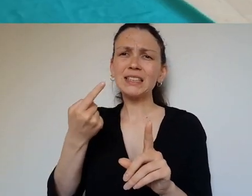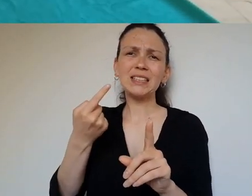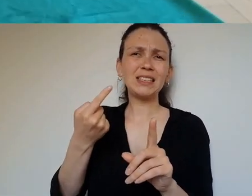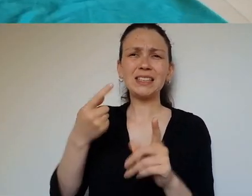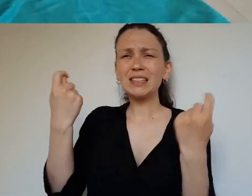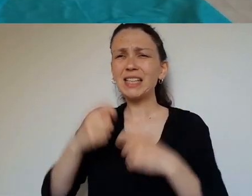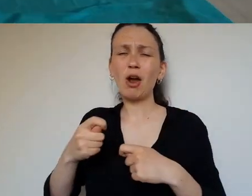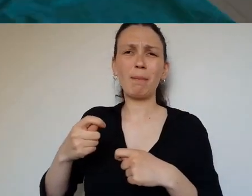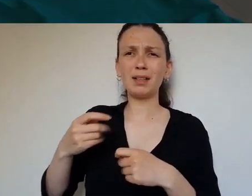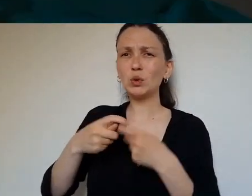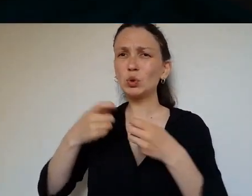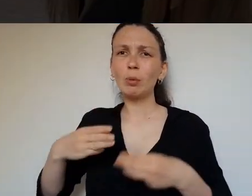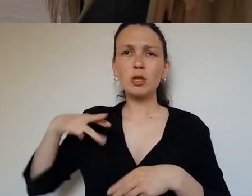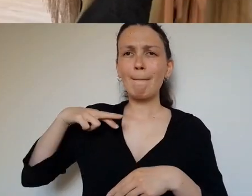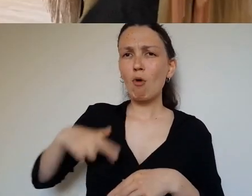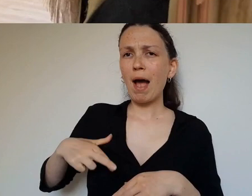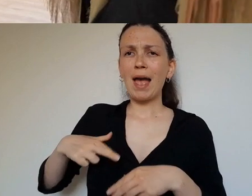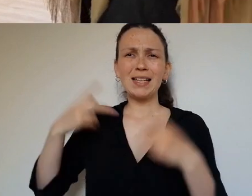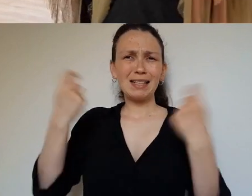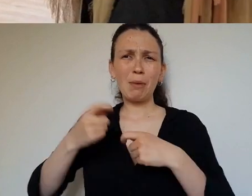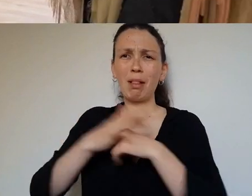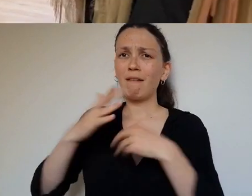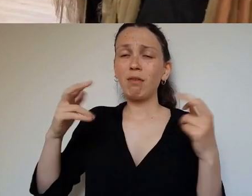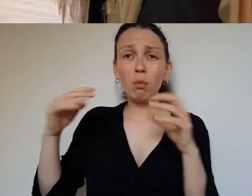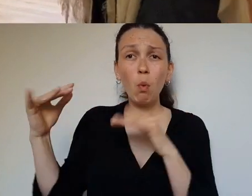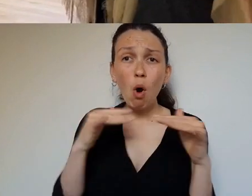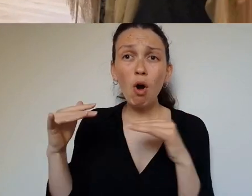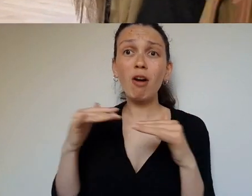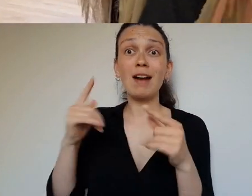swathes of fabric that are held with tenderness and represent the dead.